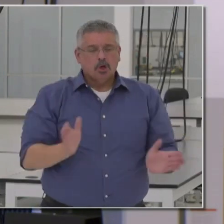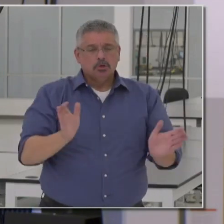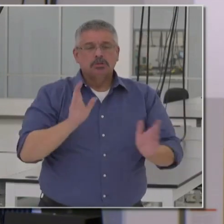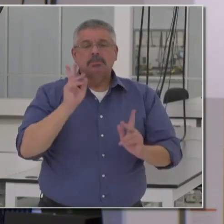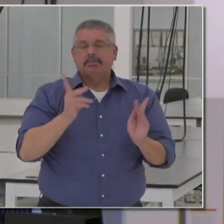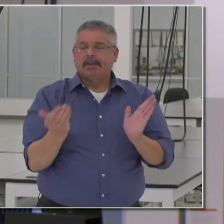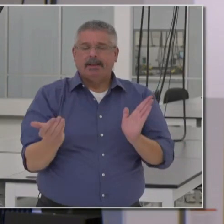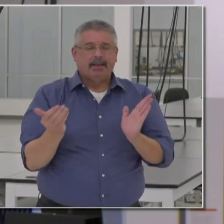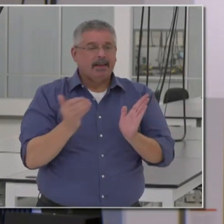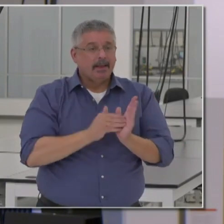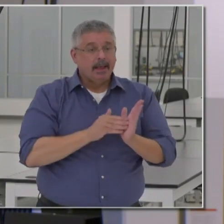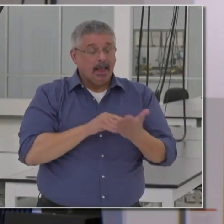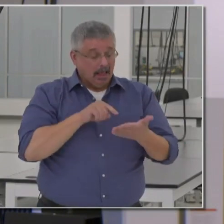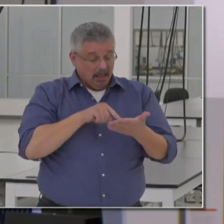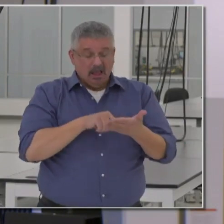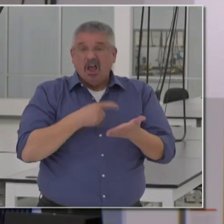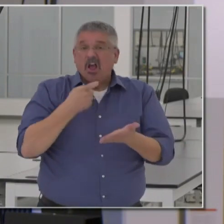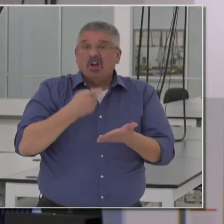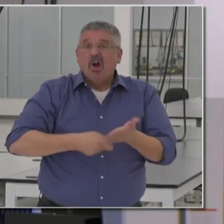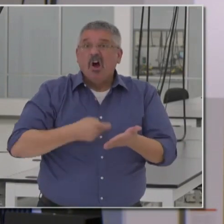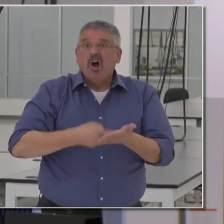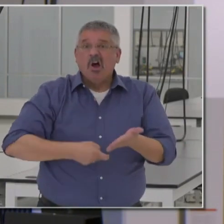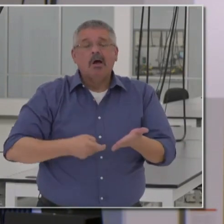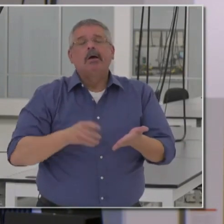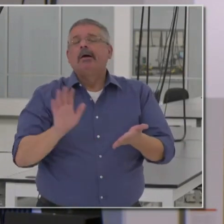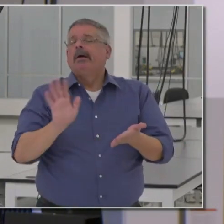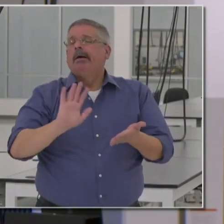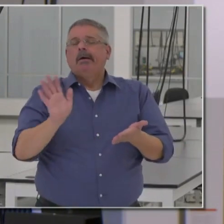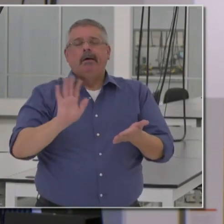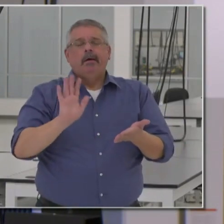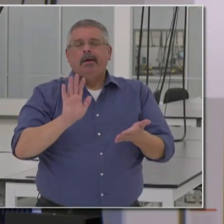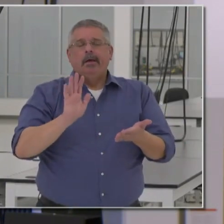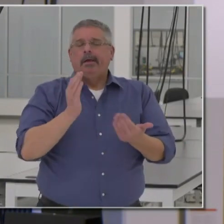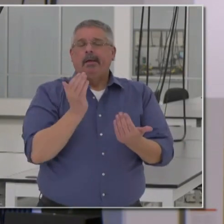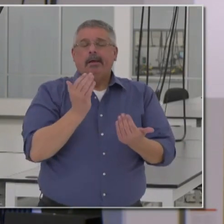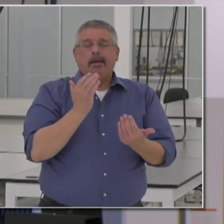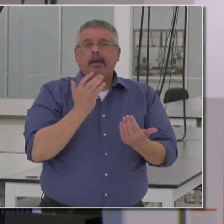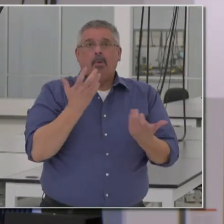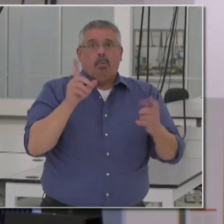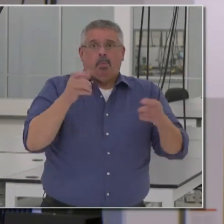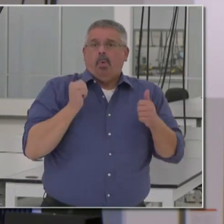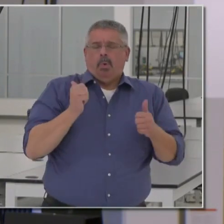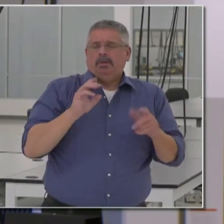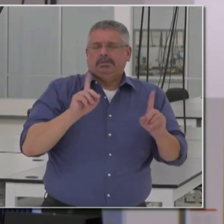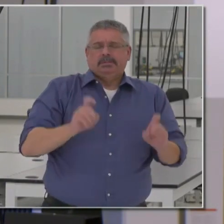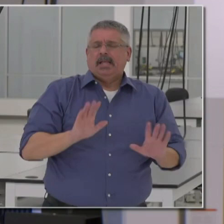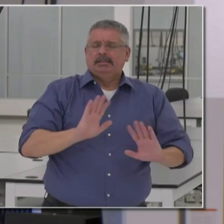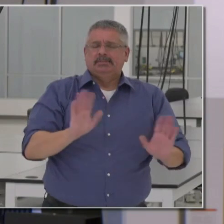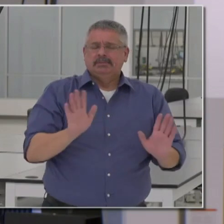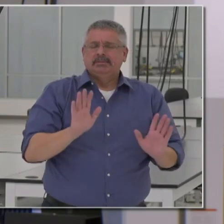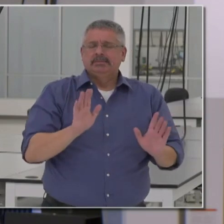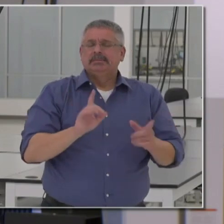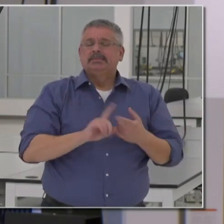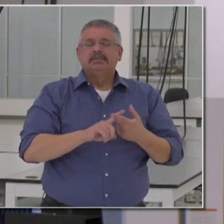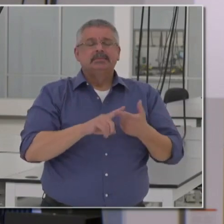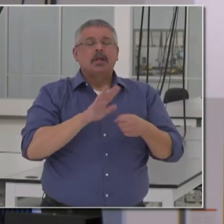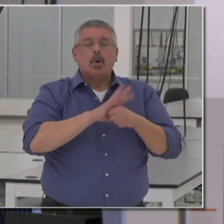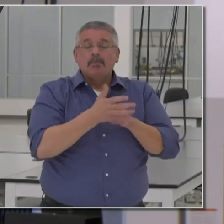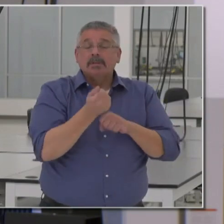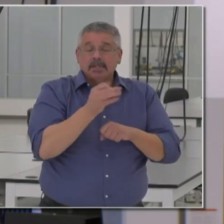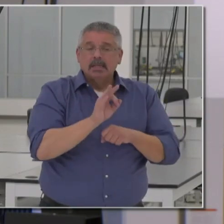again, not to look at the issue of cost ever as a limiting frame or living belief in terms of one's